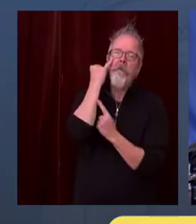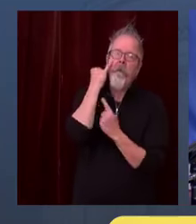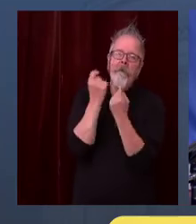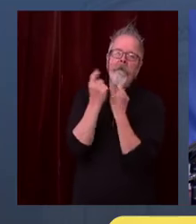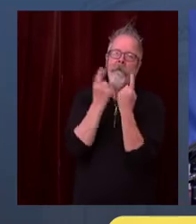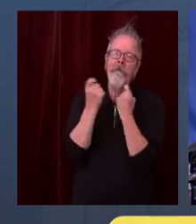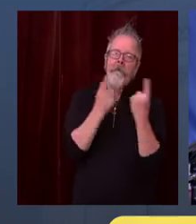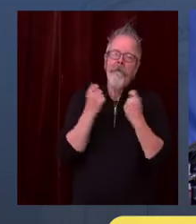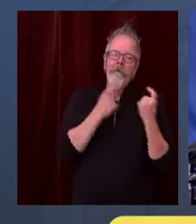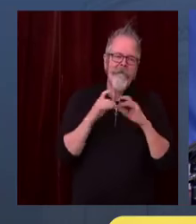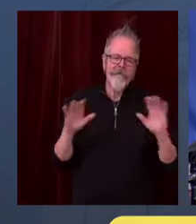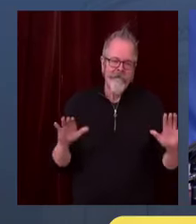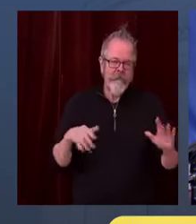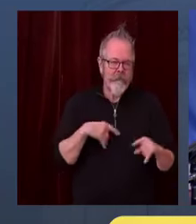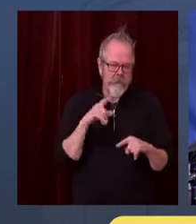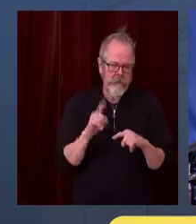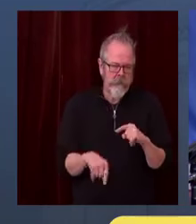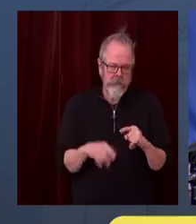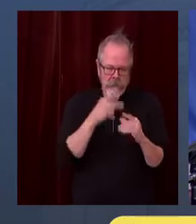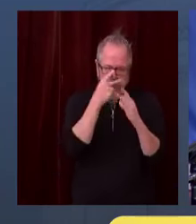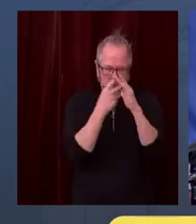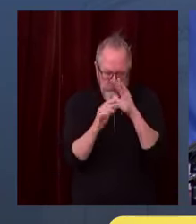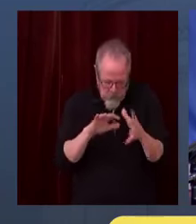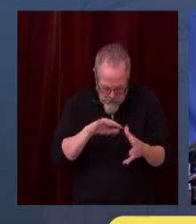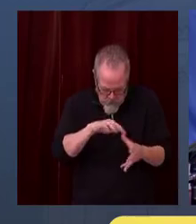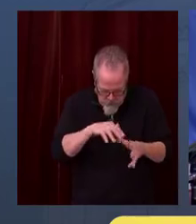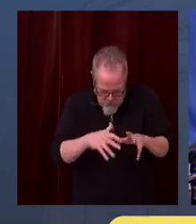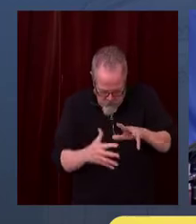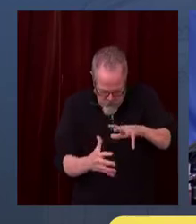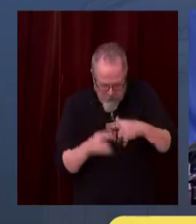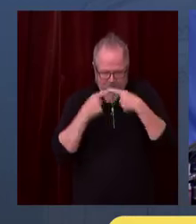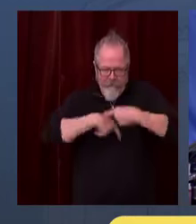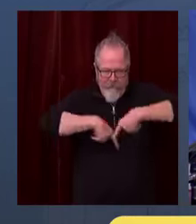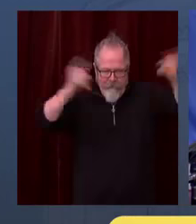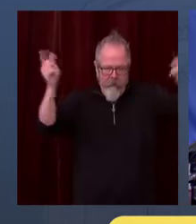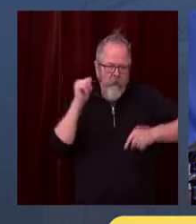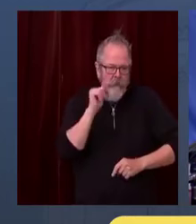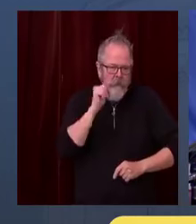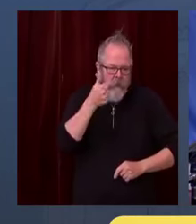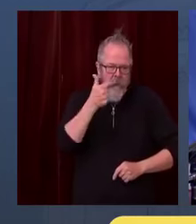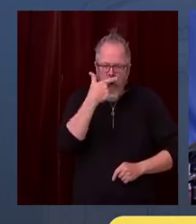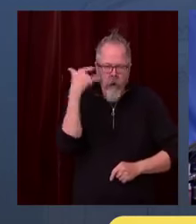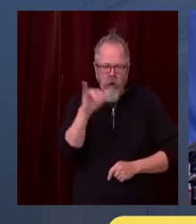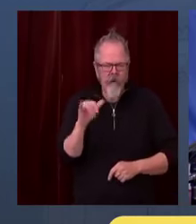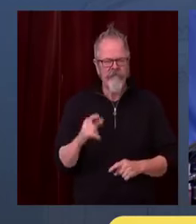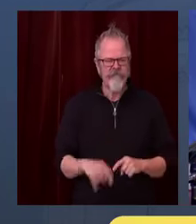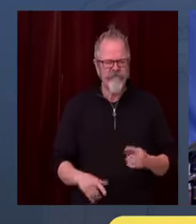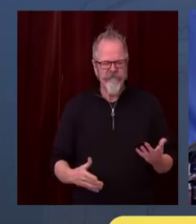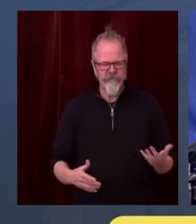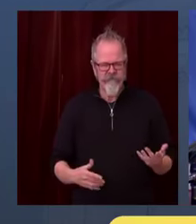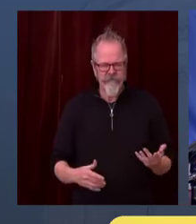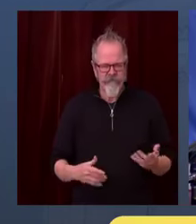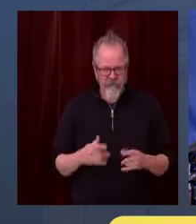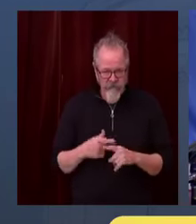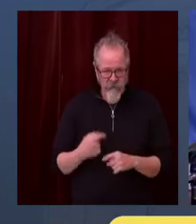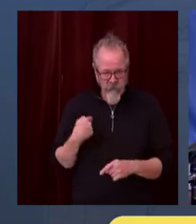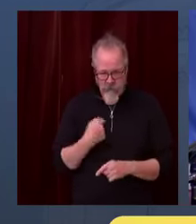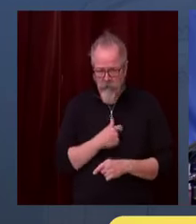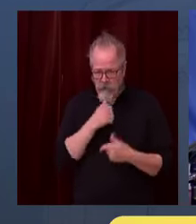I'm not saying it's probable, likely. But we know that we can't accept the pandemic